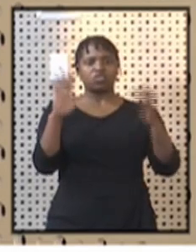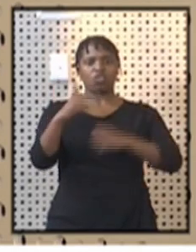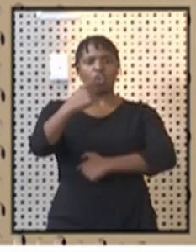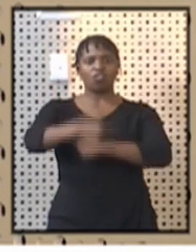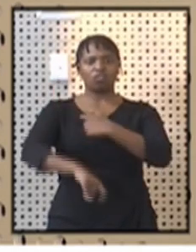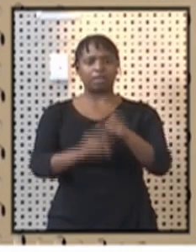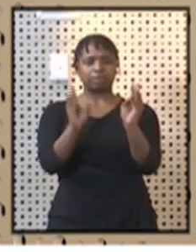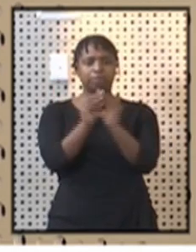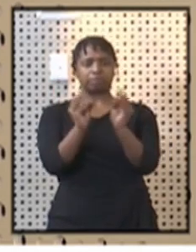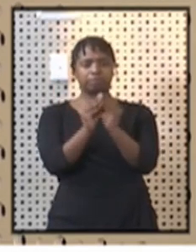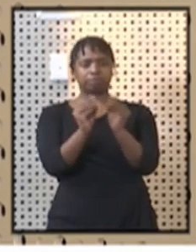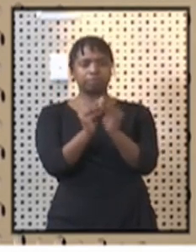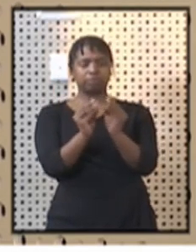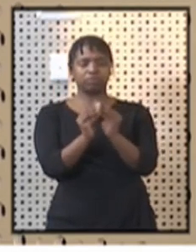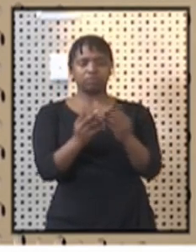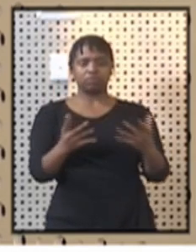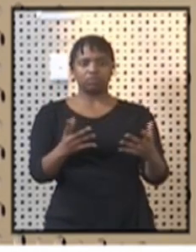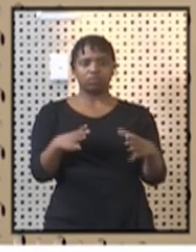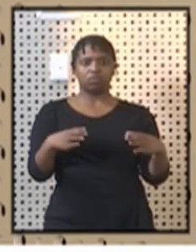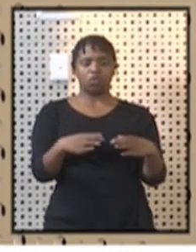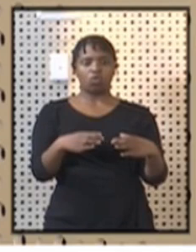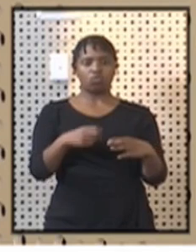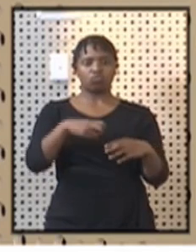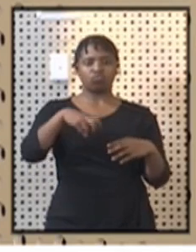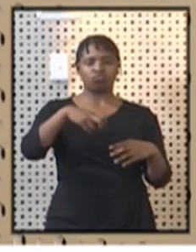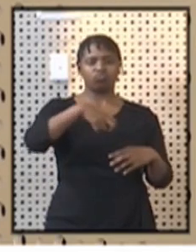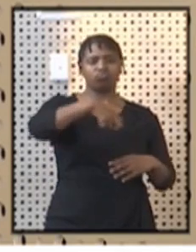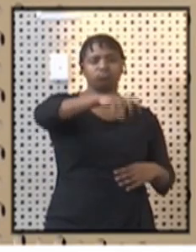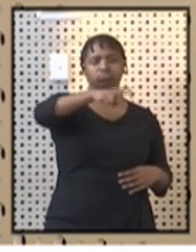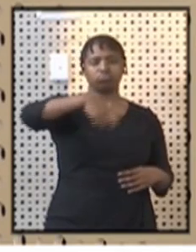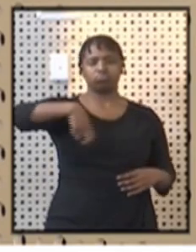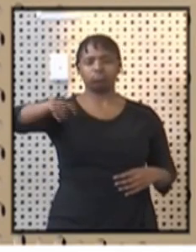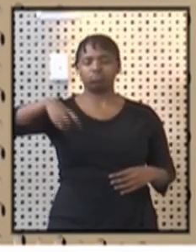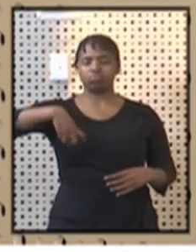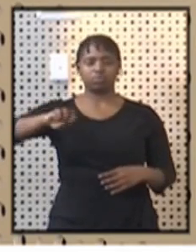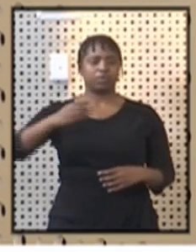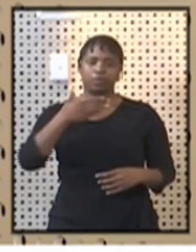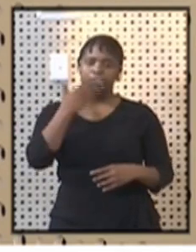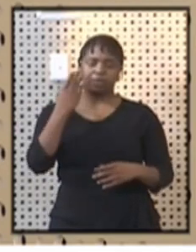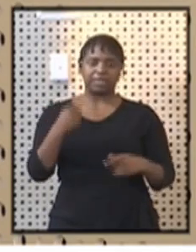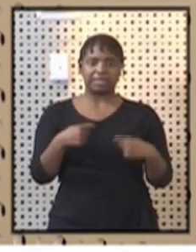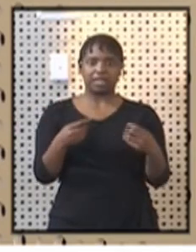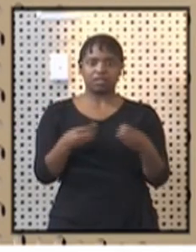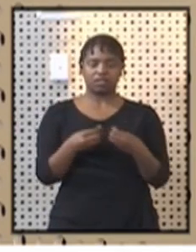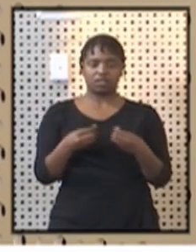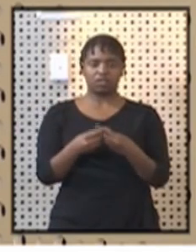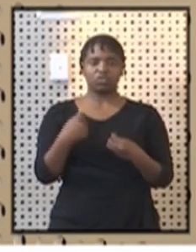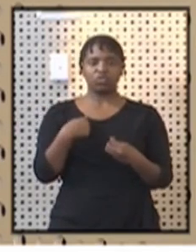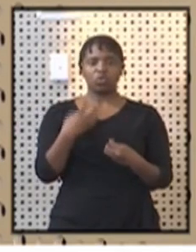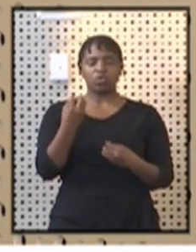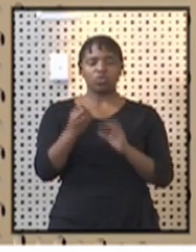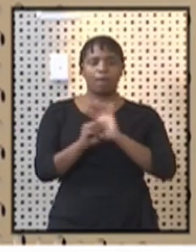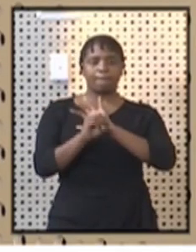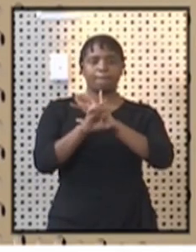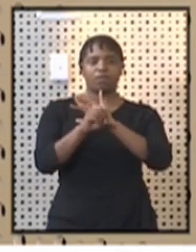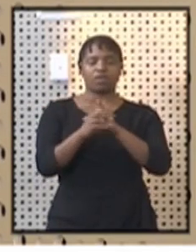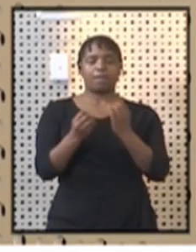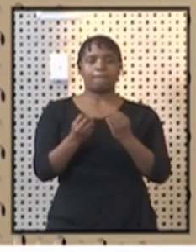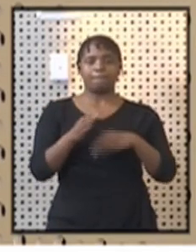that would take small businesses to travel and sell their products to. So currently,